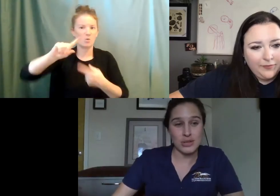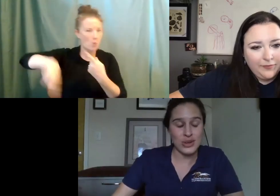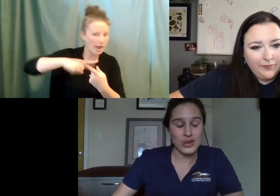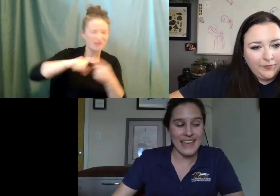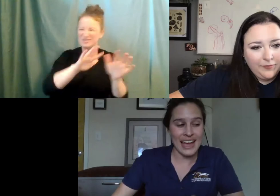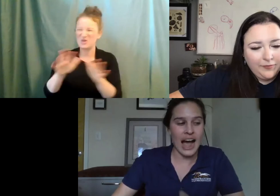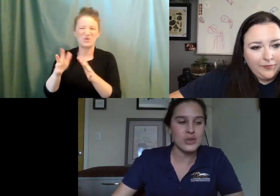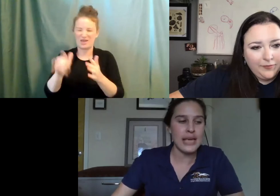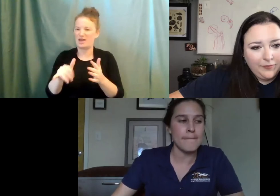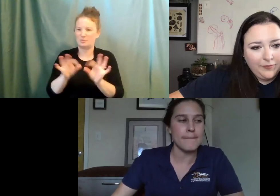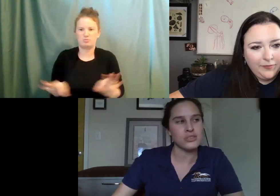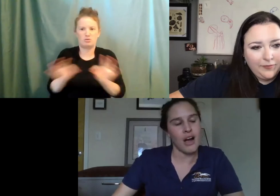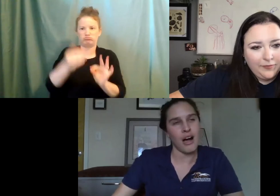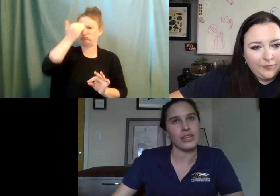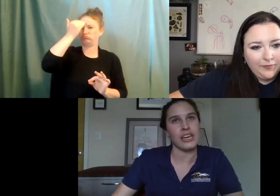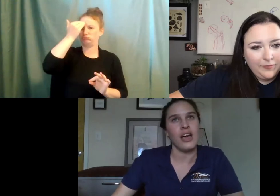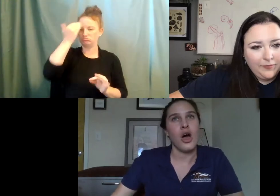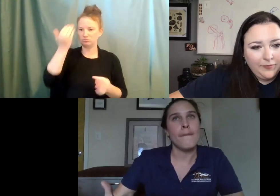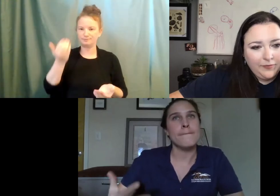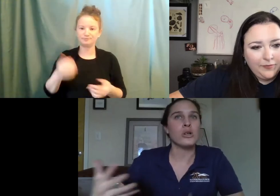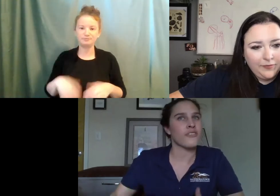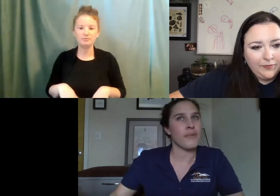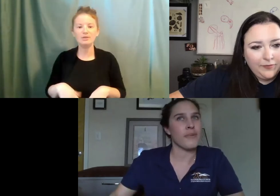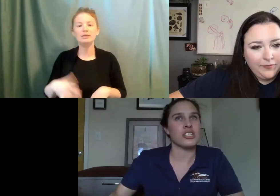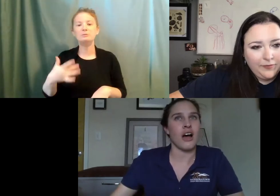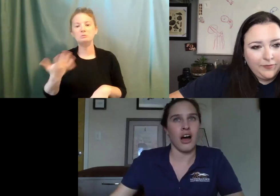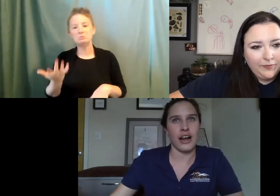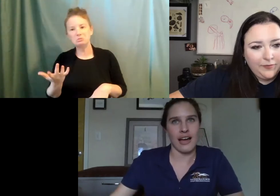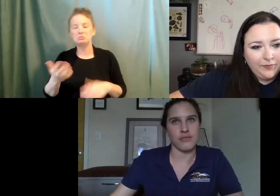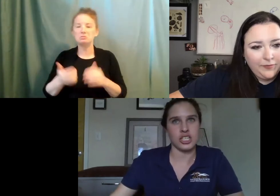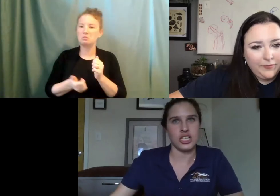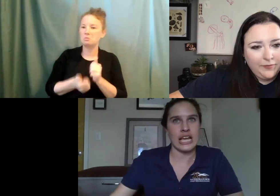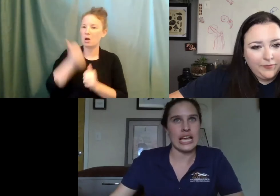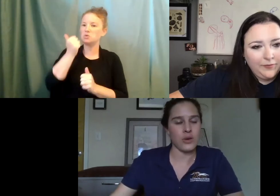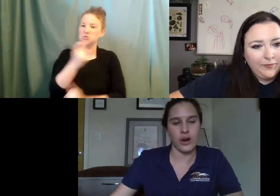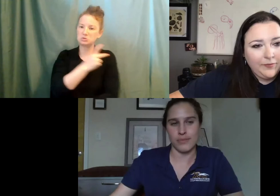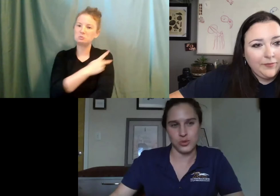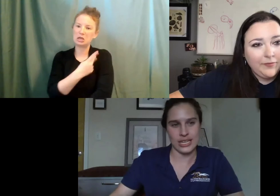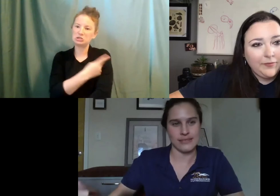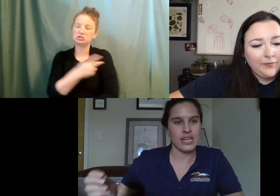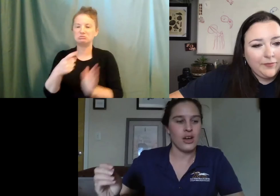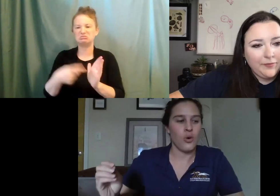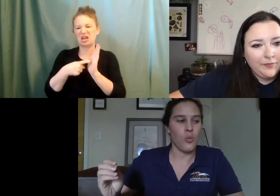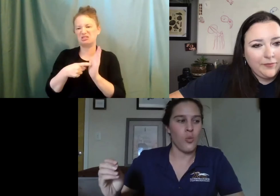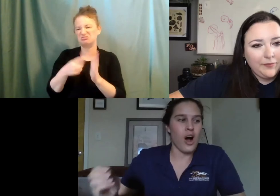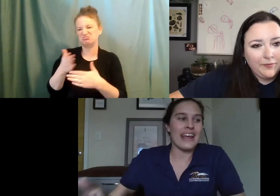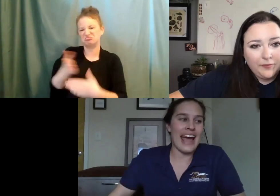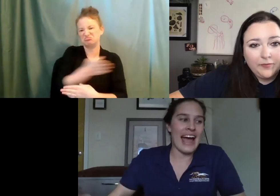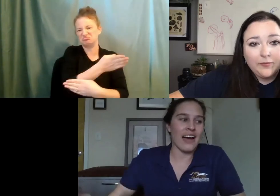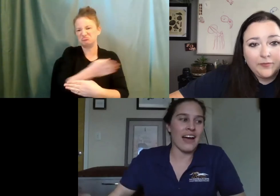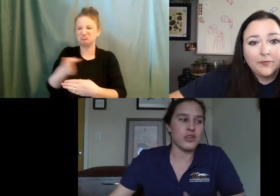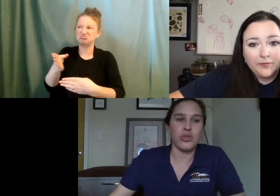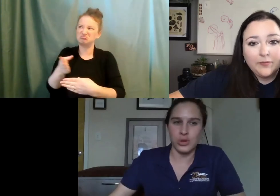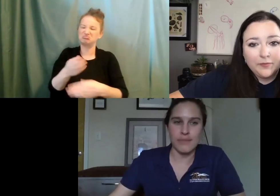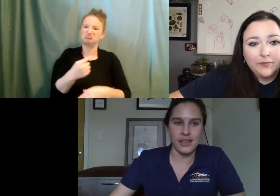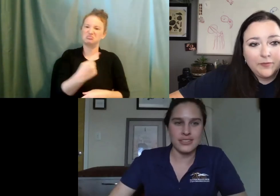be really anywhere between that. I would say most commonly, most of our patients on average take anywhere between one and a